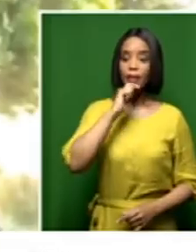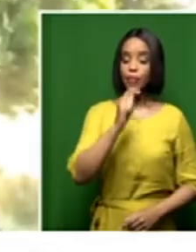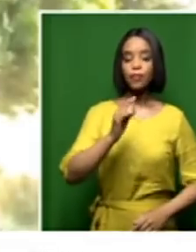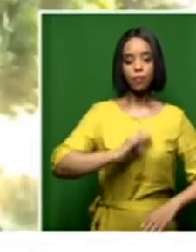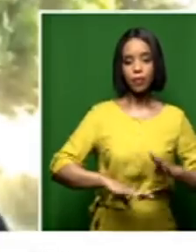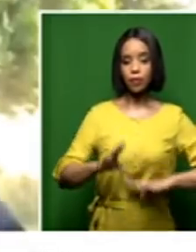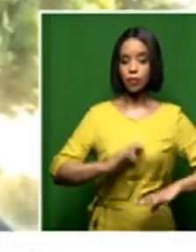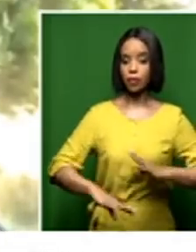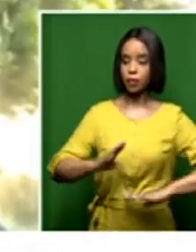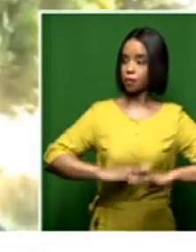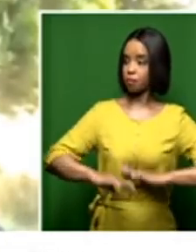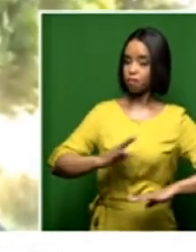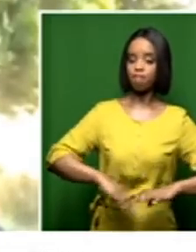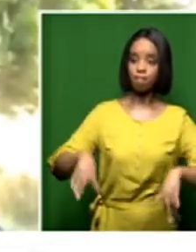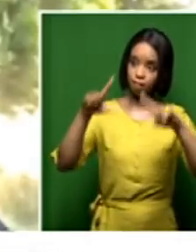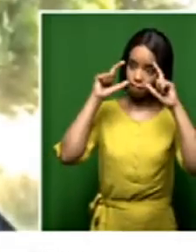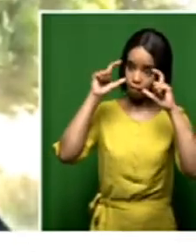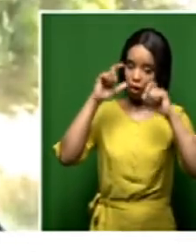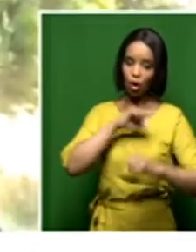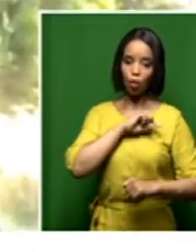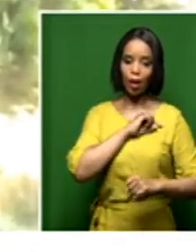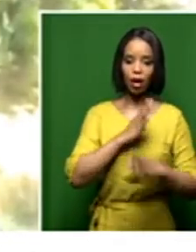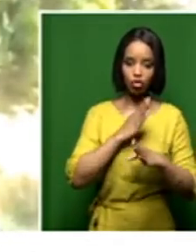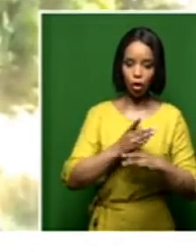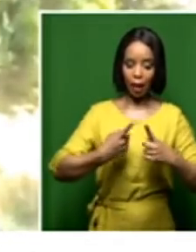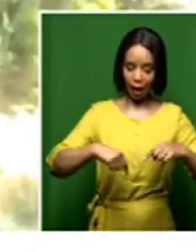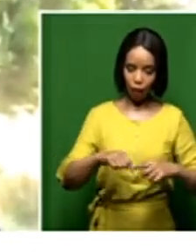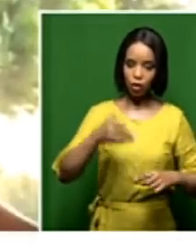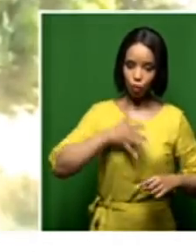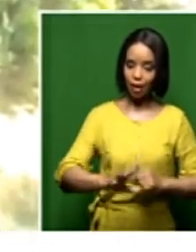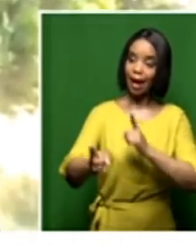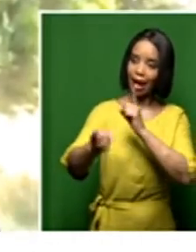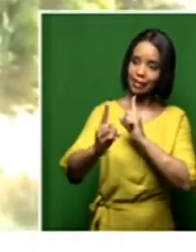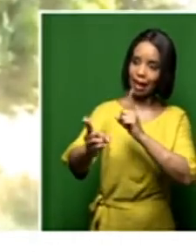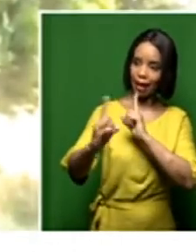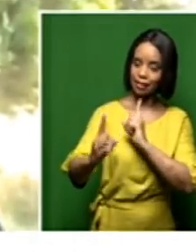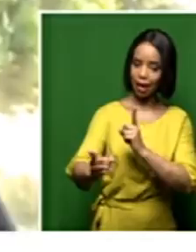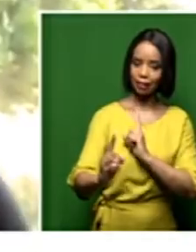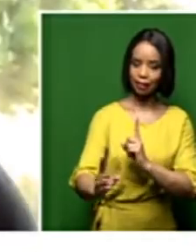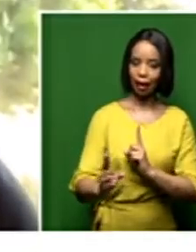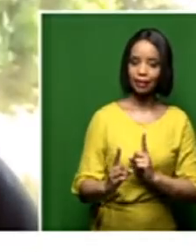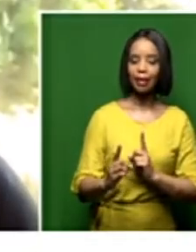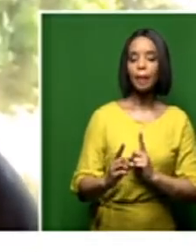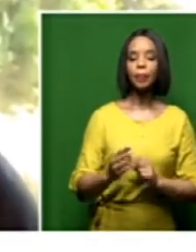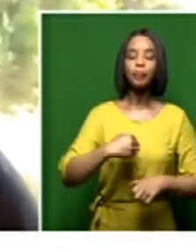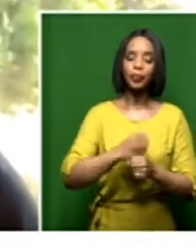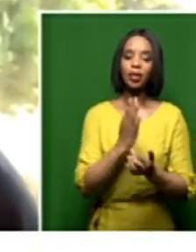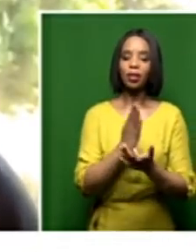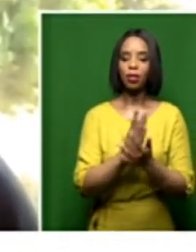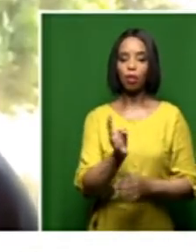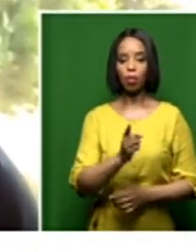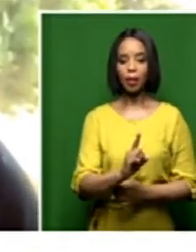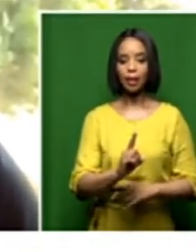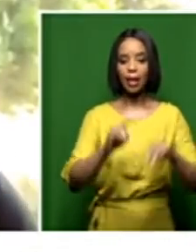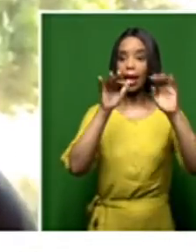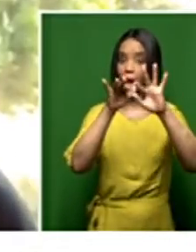because that's our job, to get answers to that and ensure that society